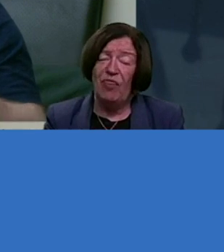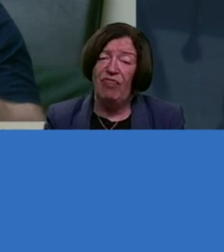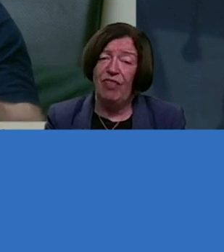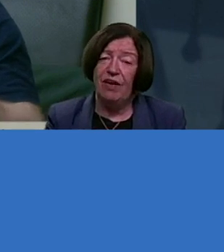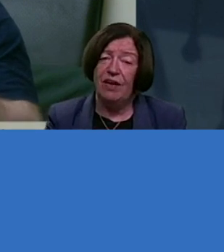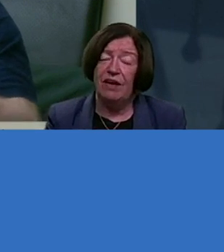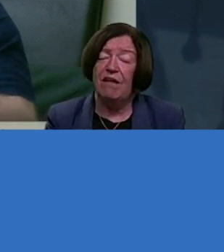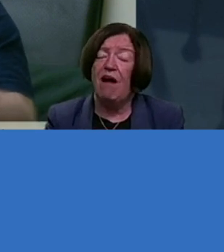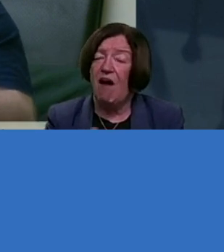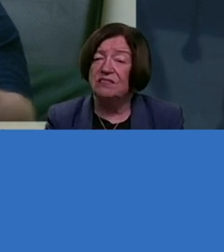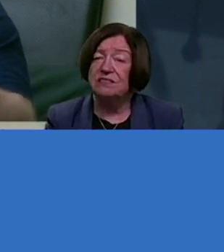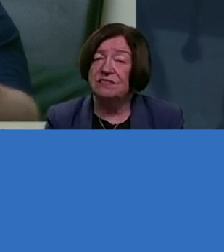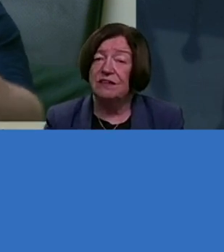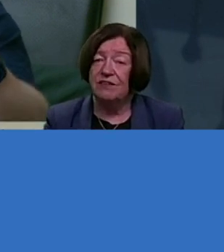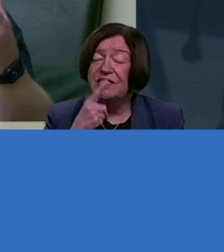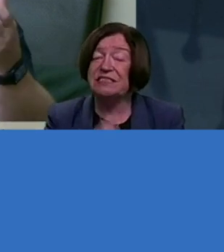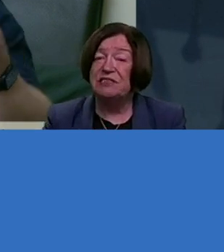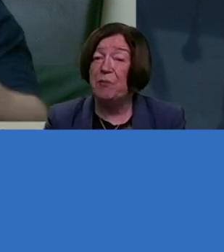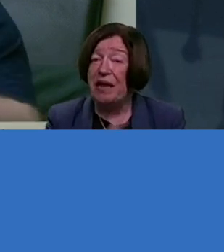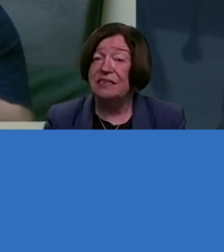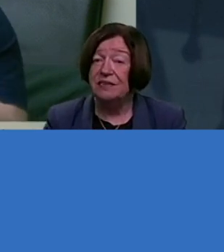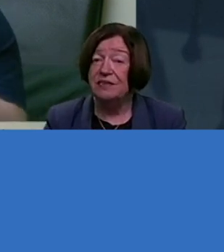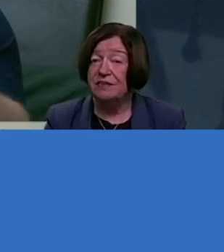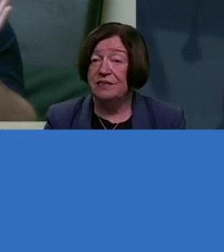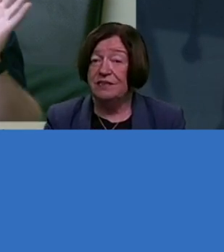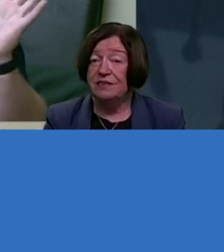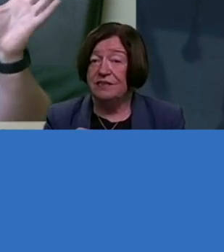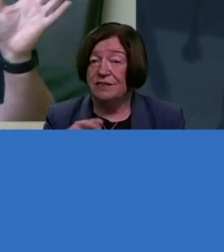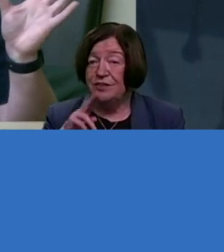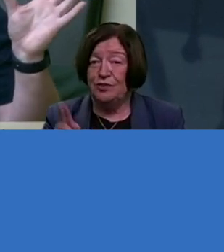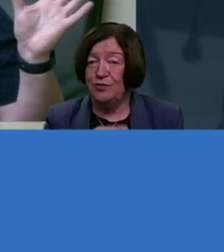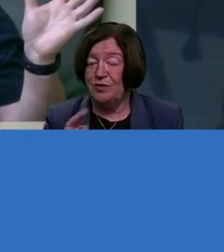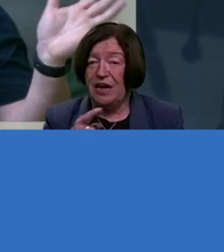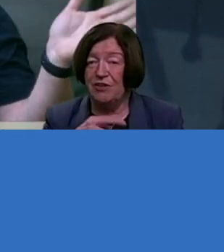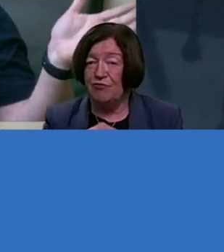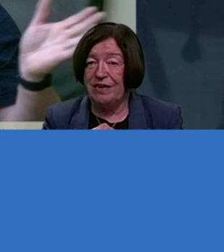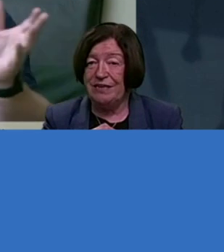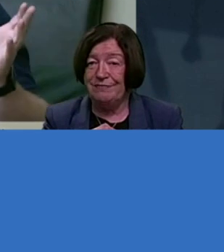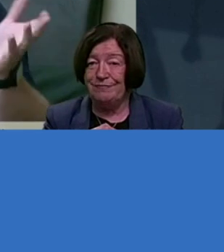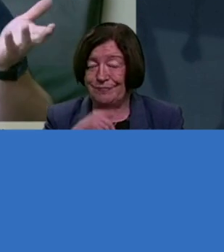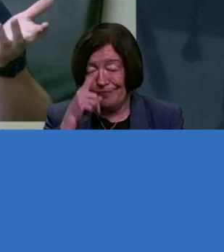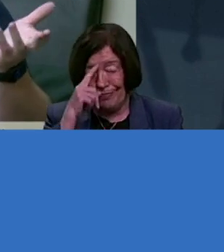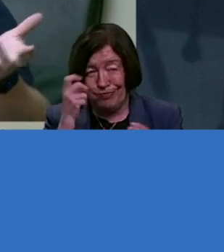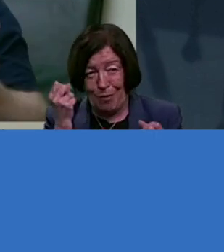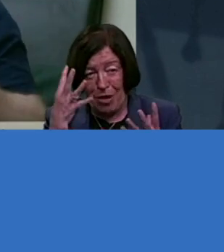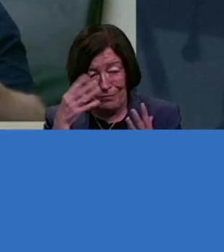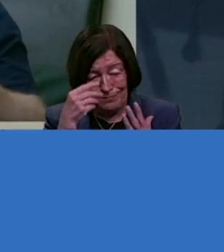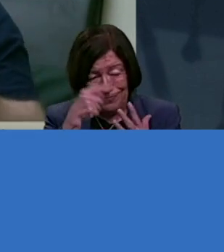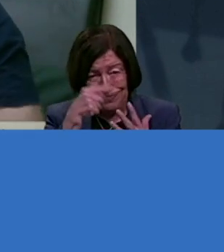cost of disability. You can add it up, and,